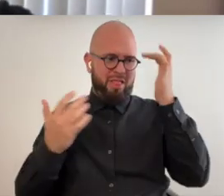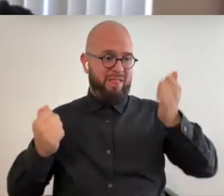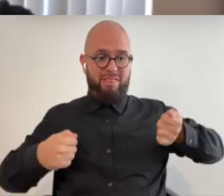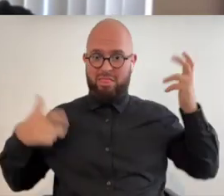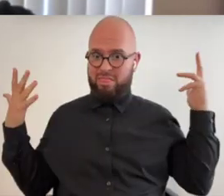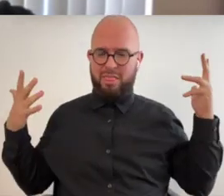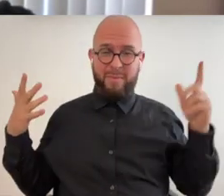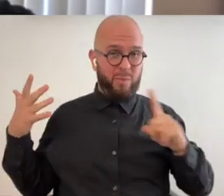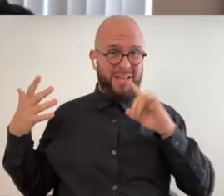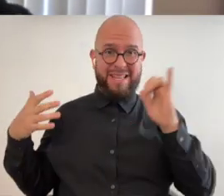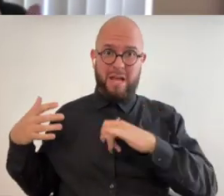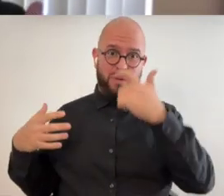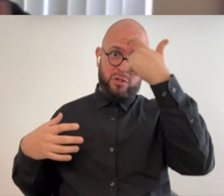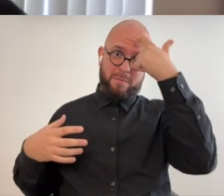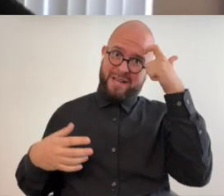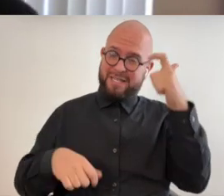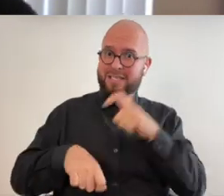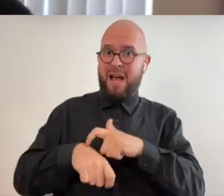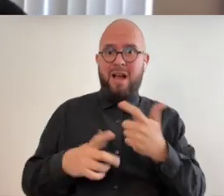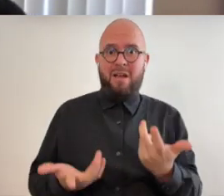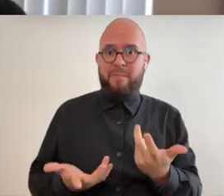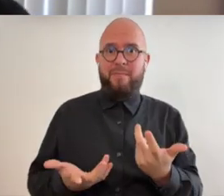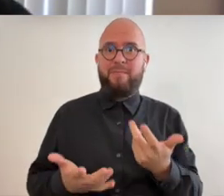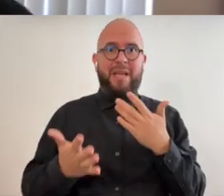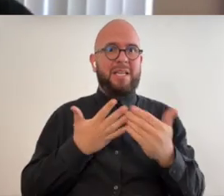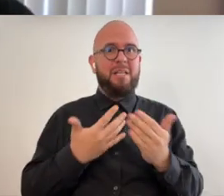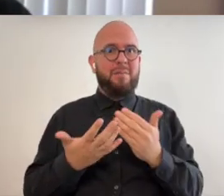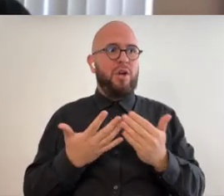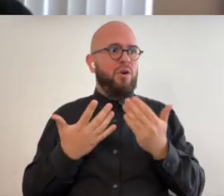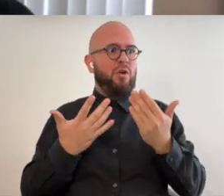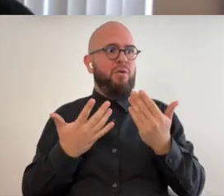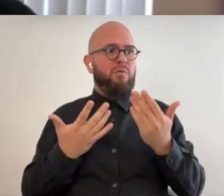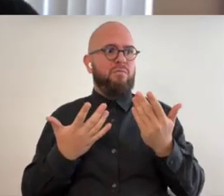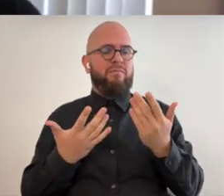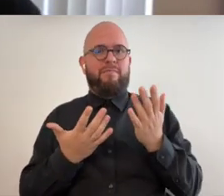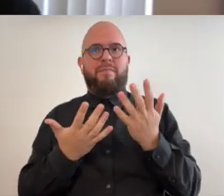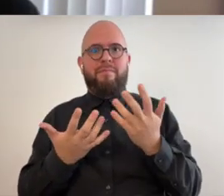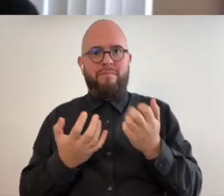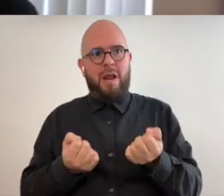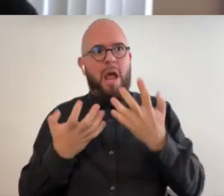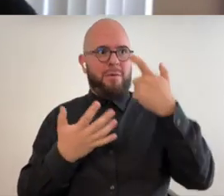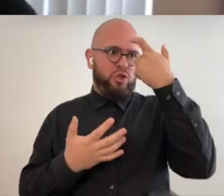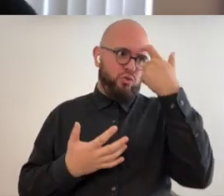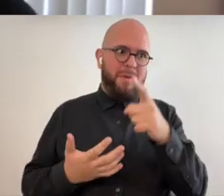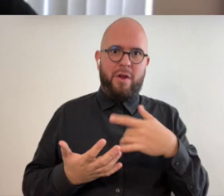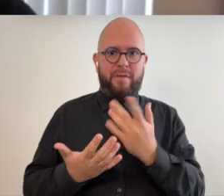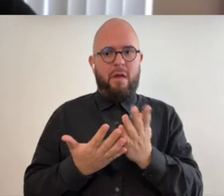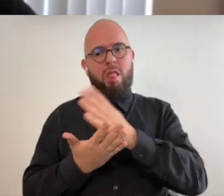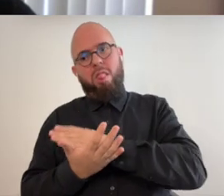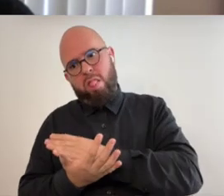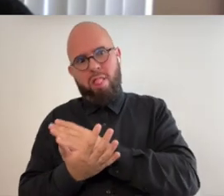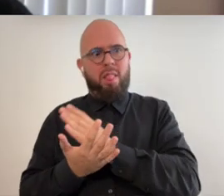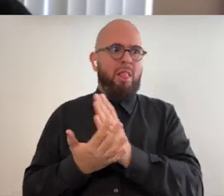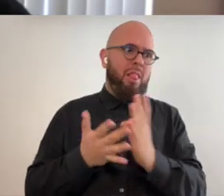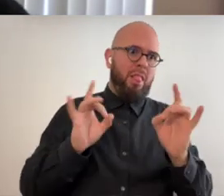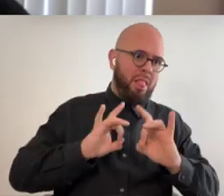traumatic and regardless of where one falls on the spectrum of that it was it was an extraordinarily